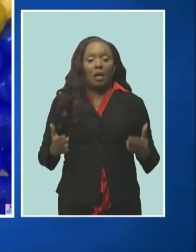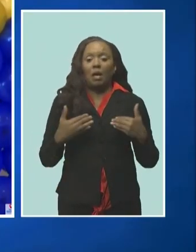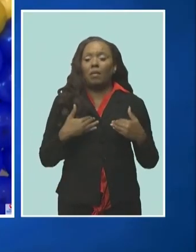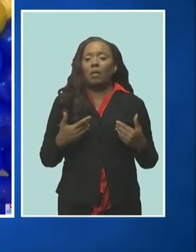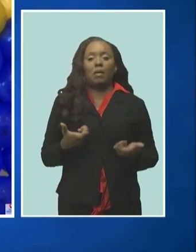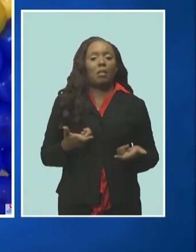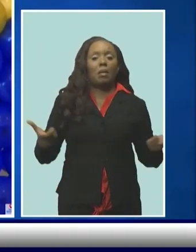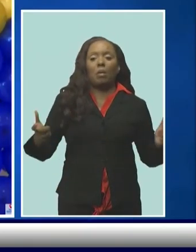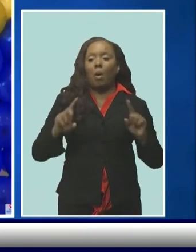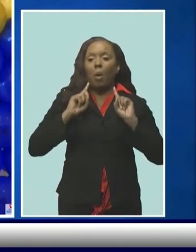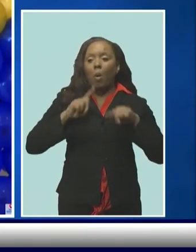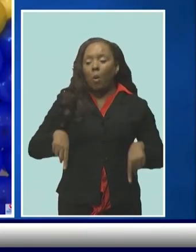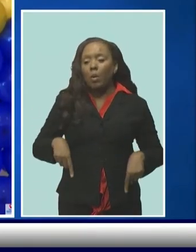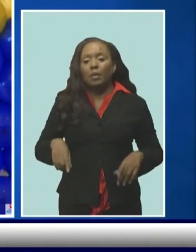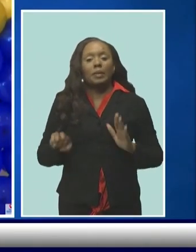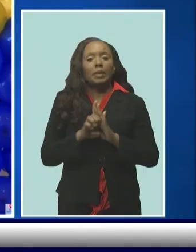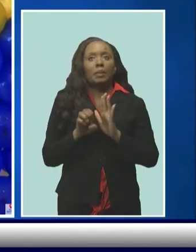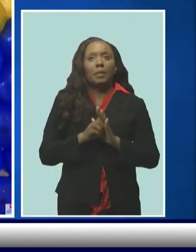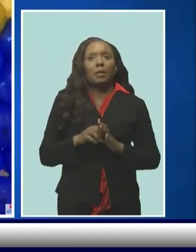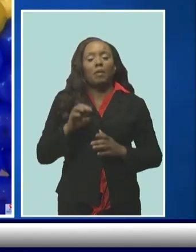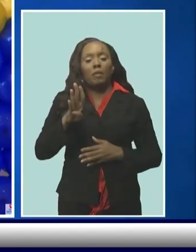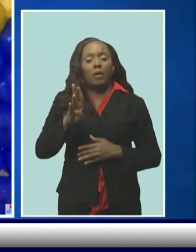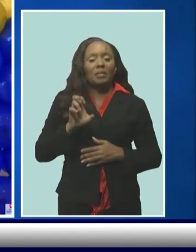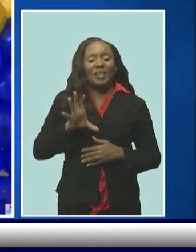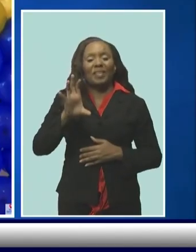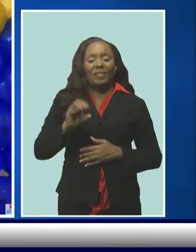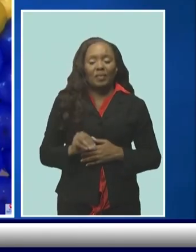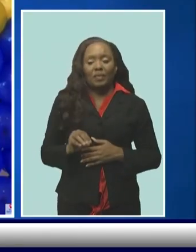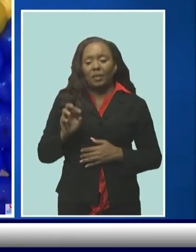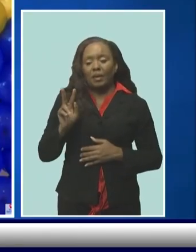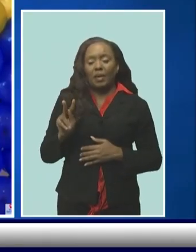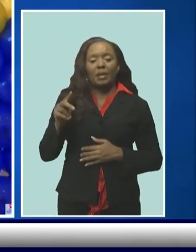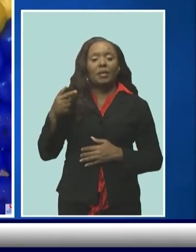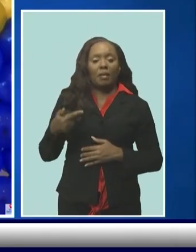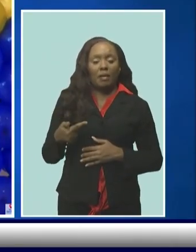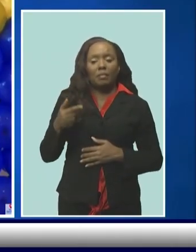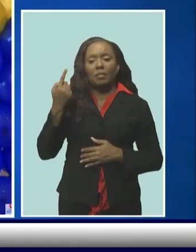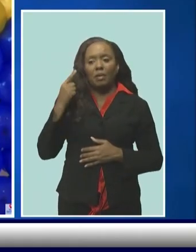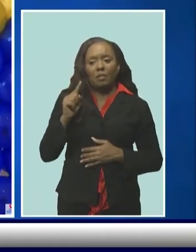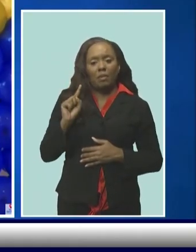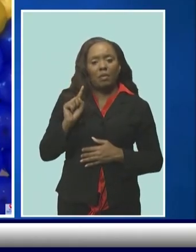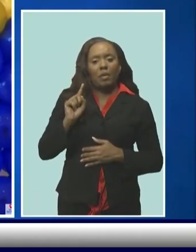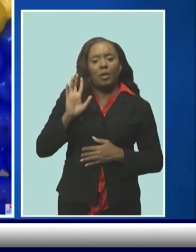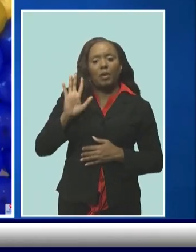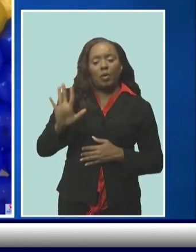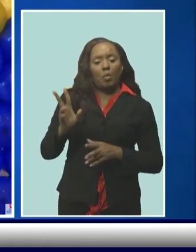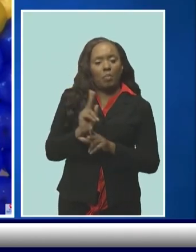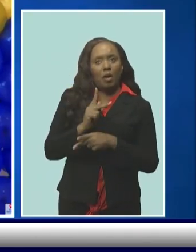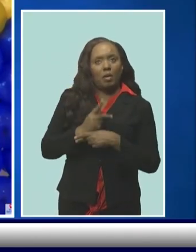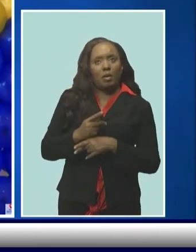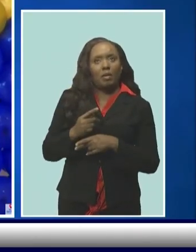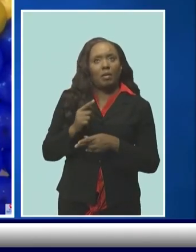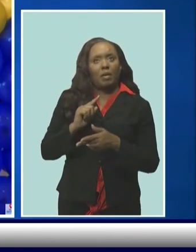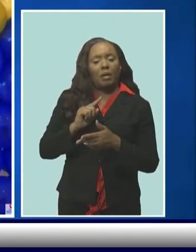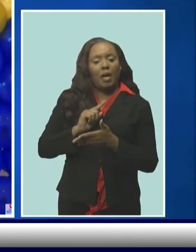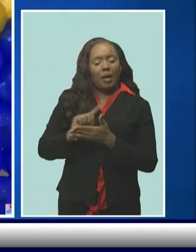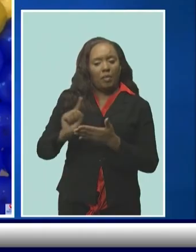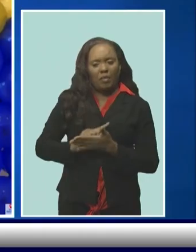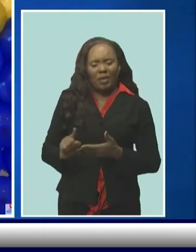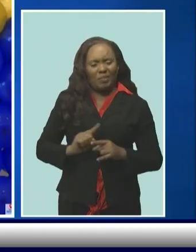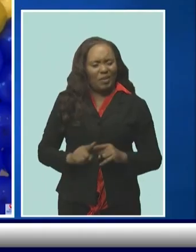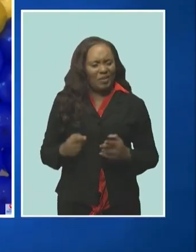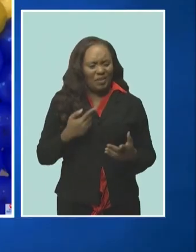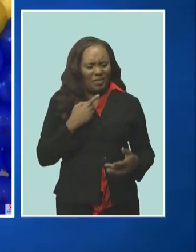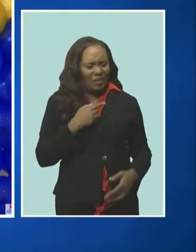to supply 450 kilograms of his or her produce per week and they have no notion of